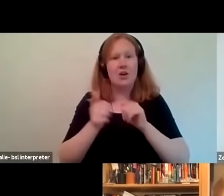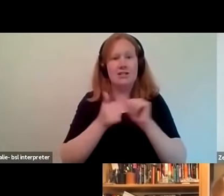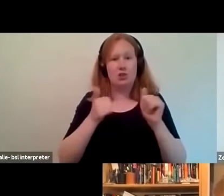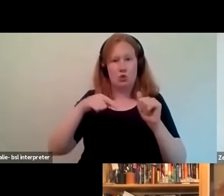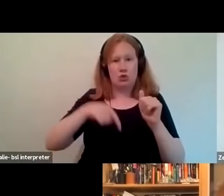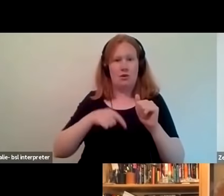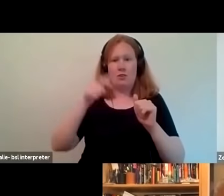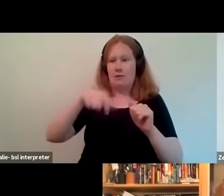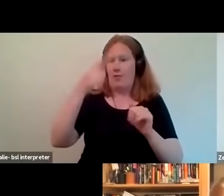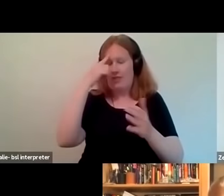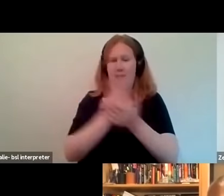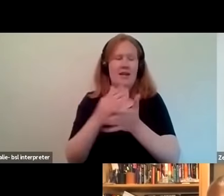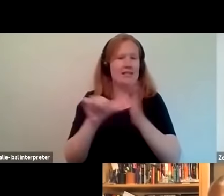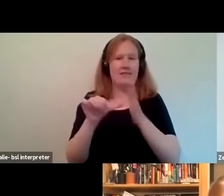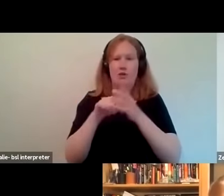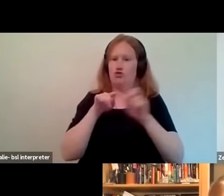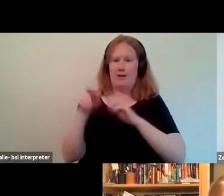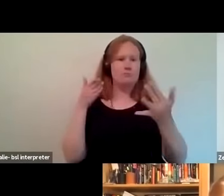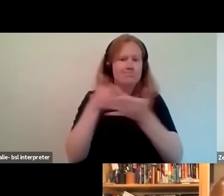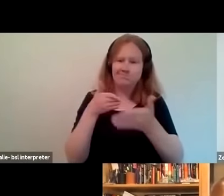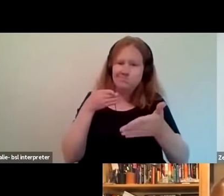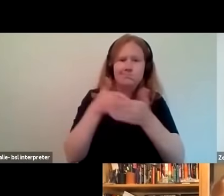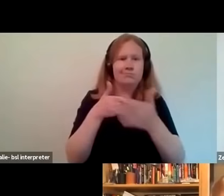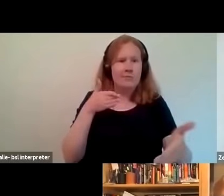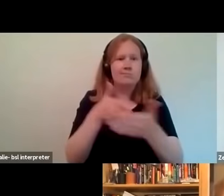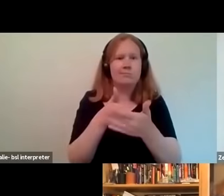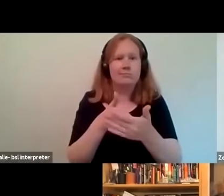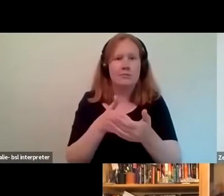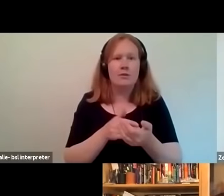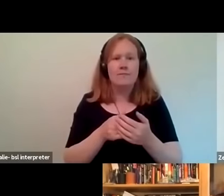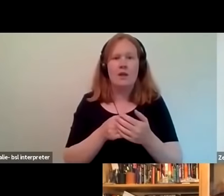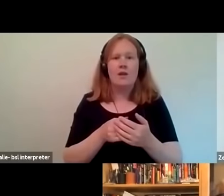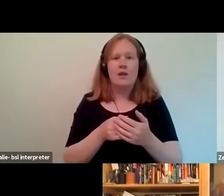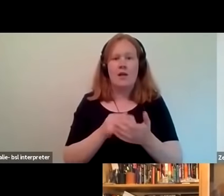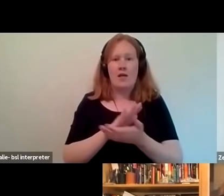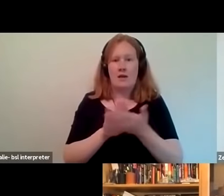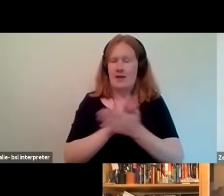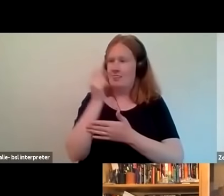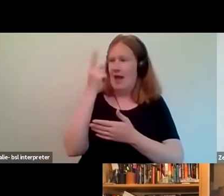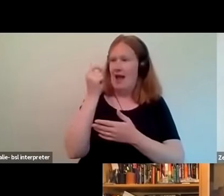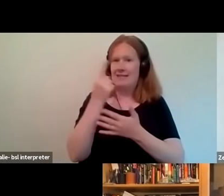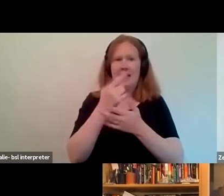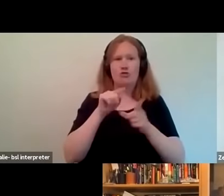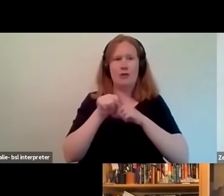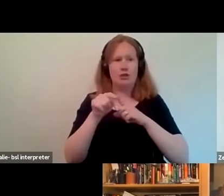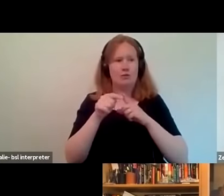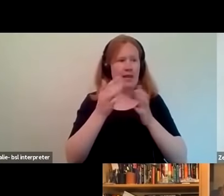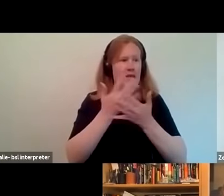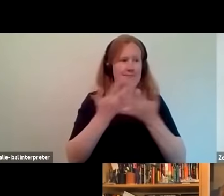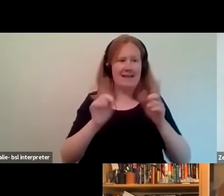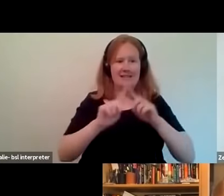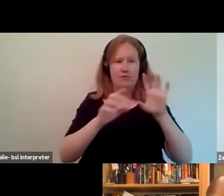impenetrable impenetrable so the whole idea is to capture this in as many spaces um